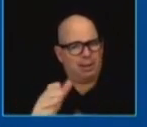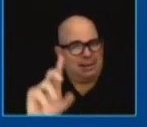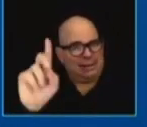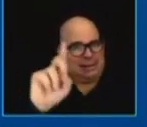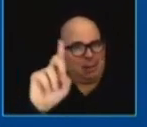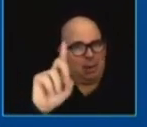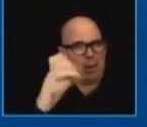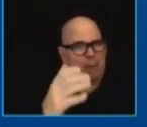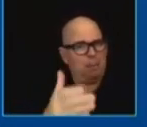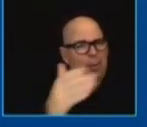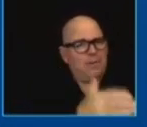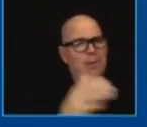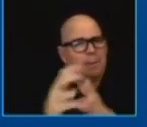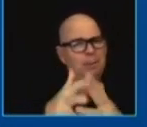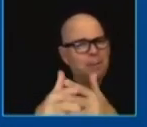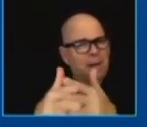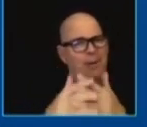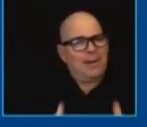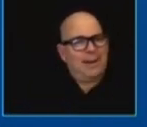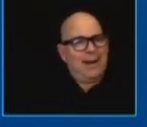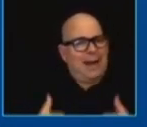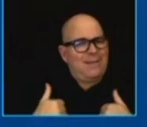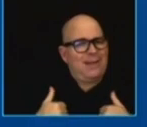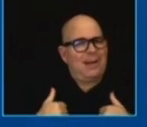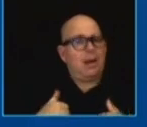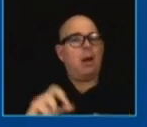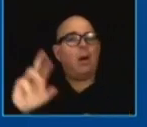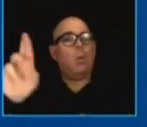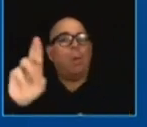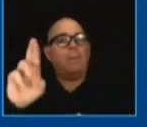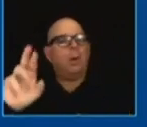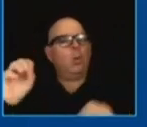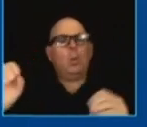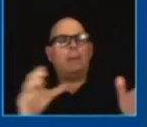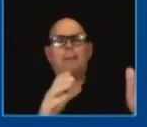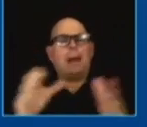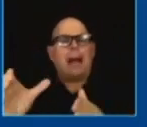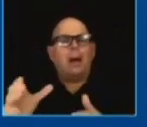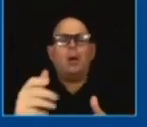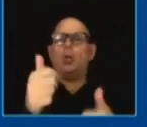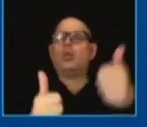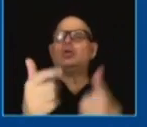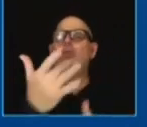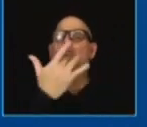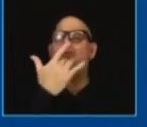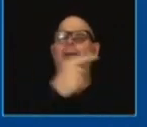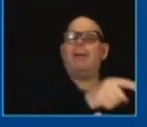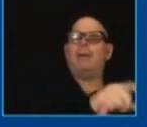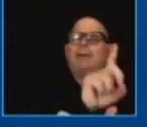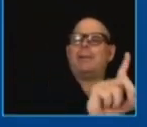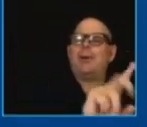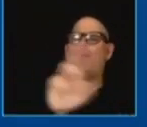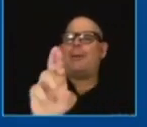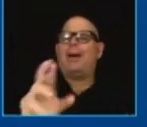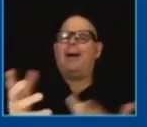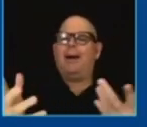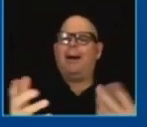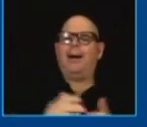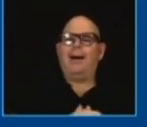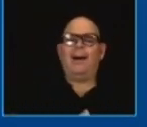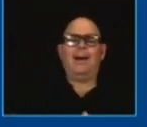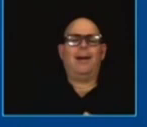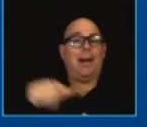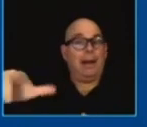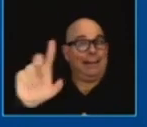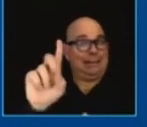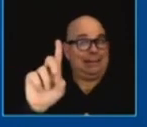and no plan none at all and i you think i ordinarily you know in a dnc meeting you think you say things like this and maybe we're exaggerating